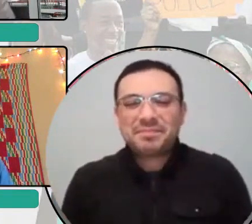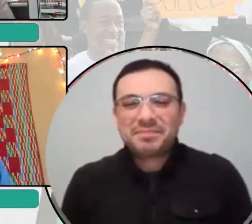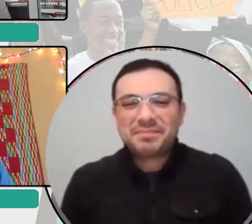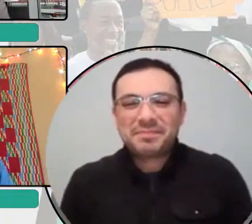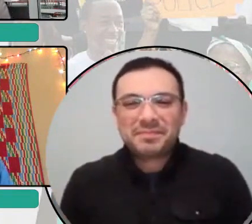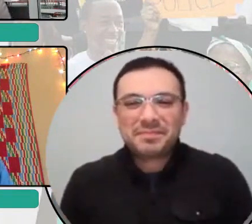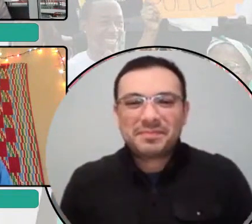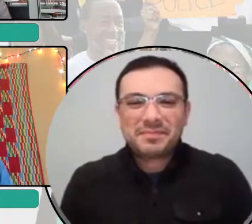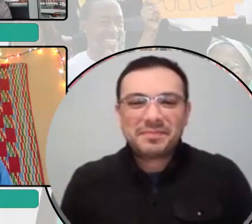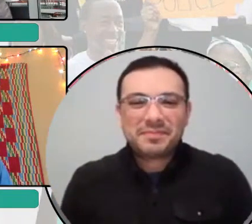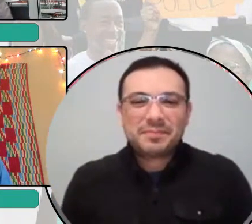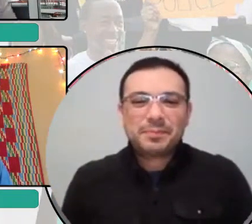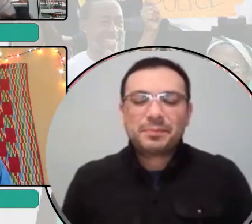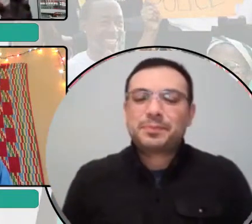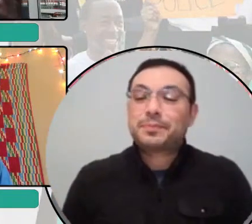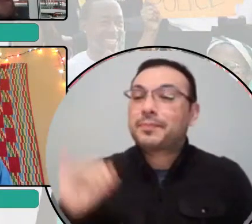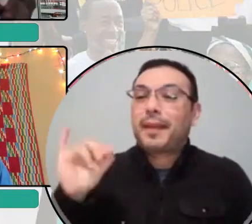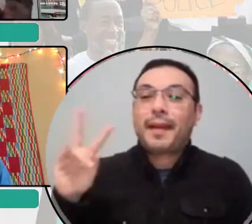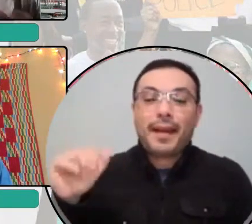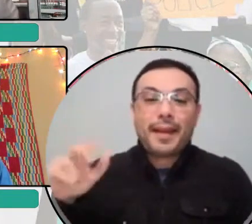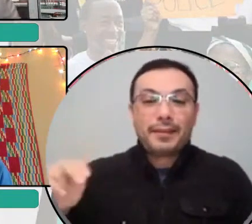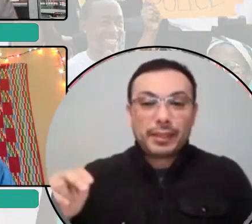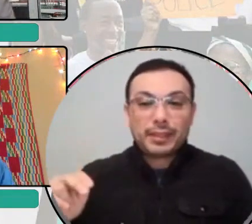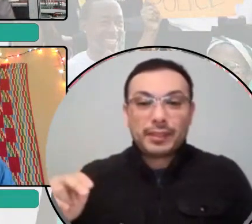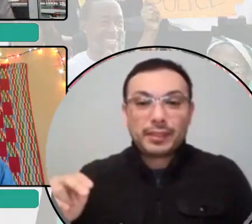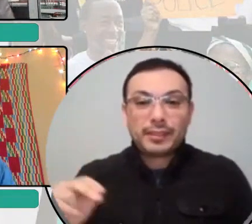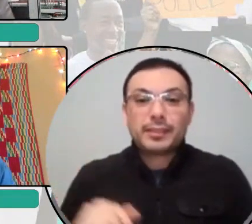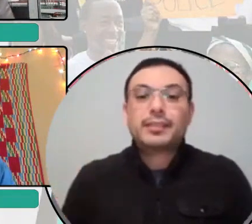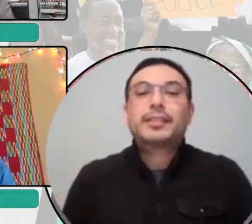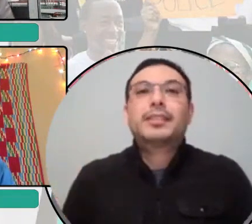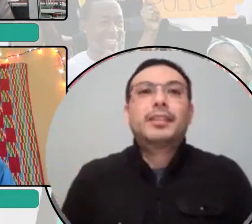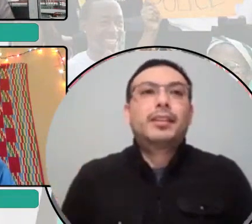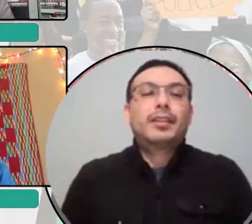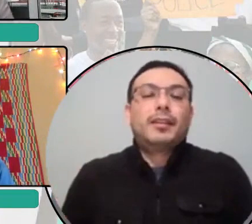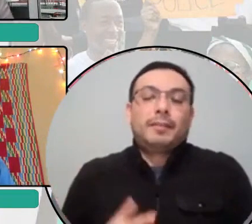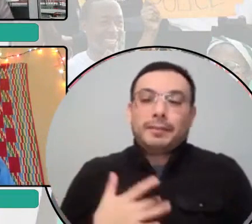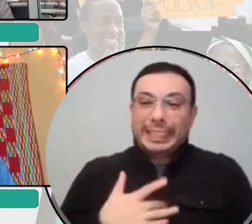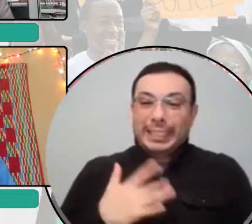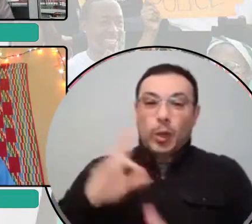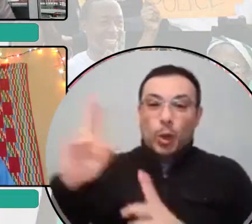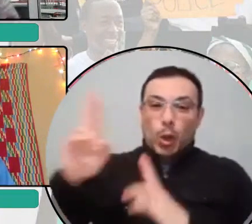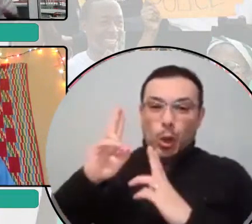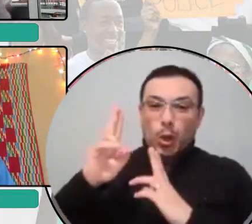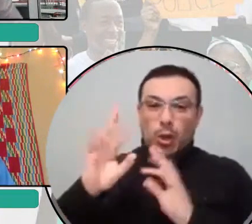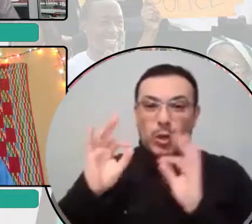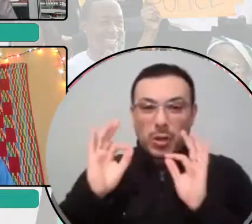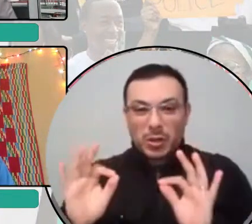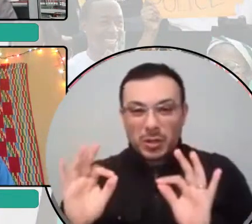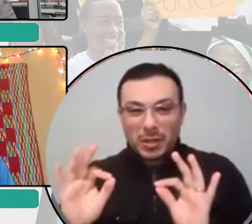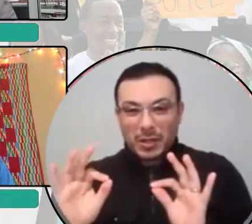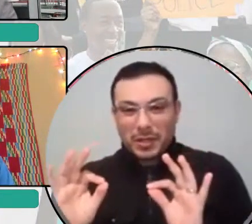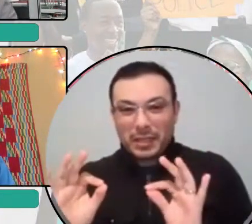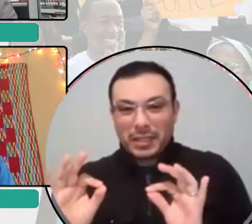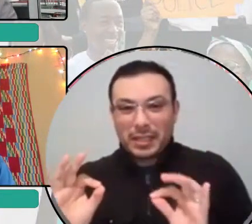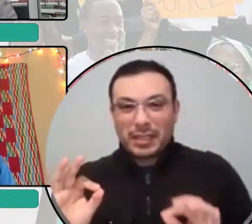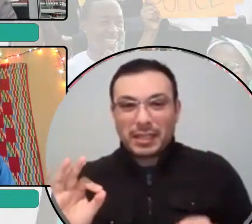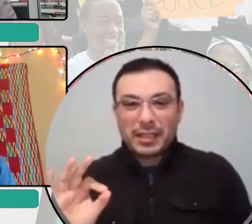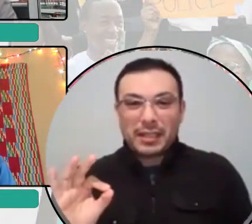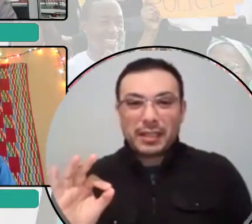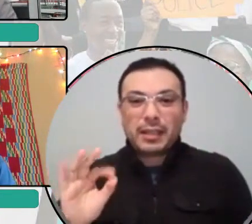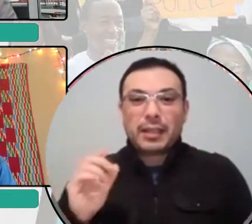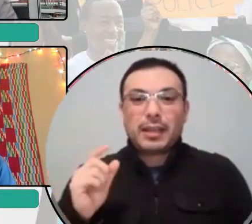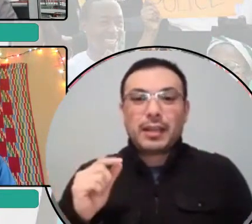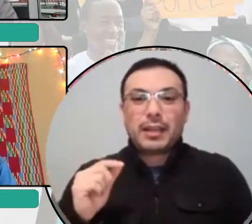It's been, it's been an honor. Thank you guys. I'm a little under the weather. I, you know, I'm just been feeling a little hinky today. So, um,